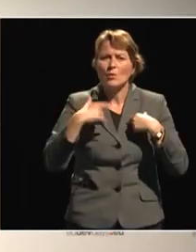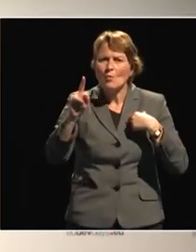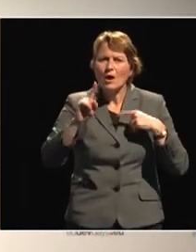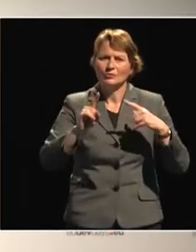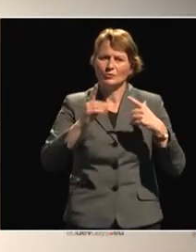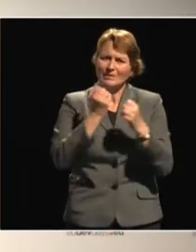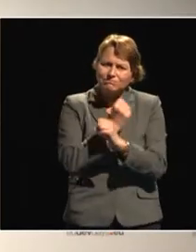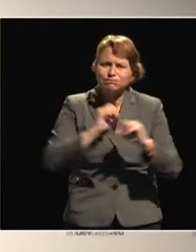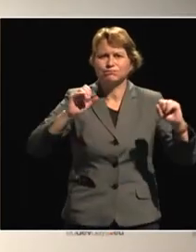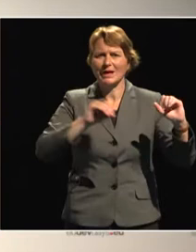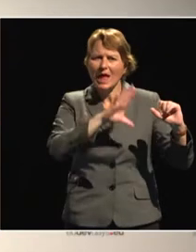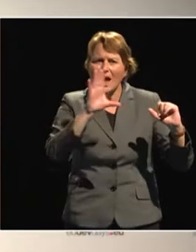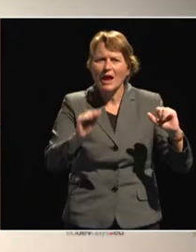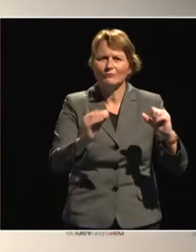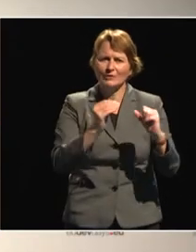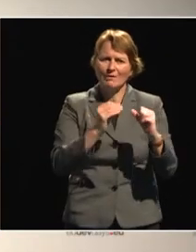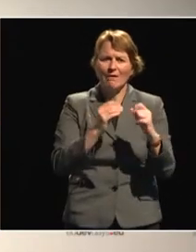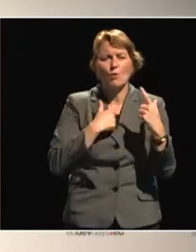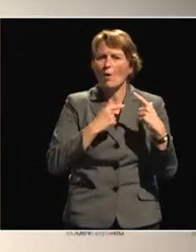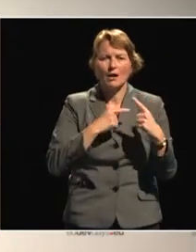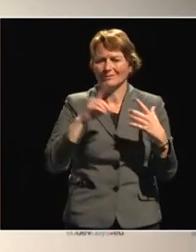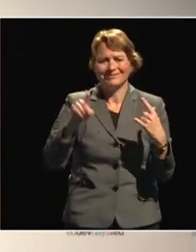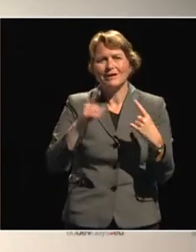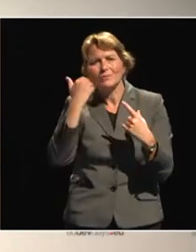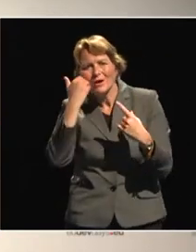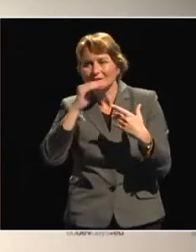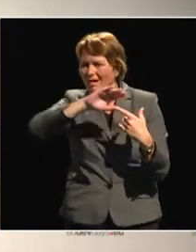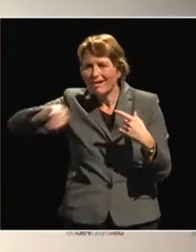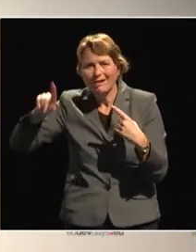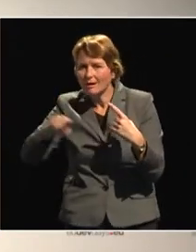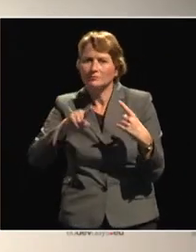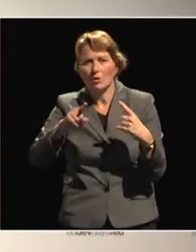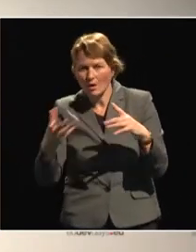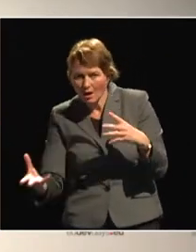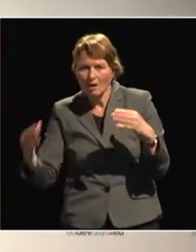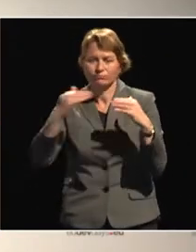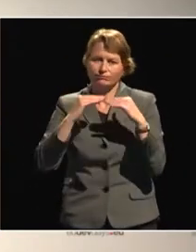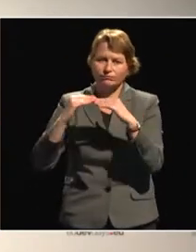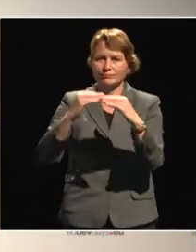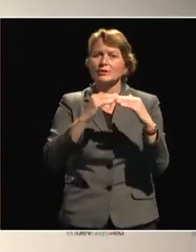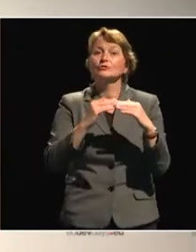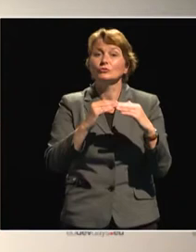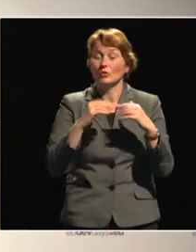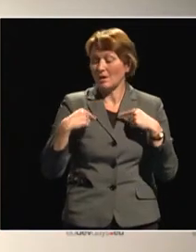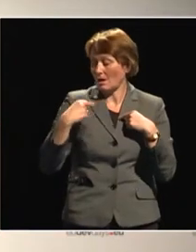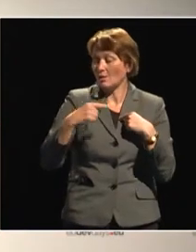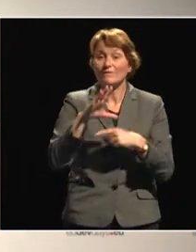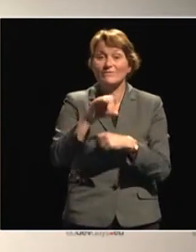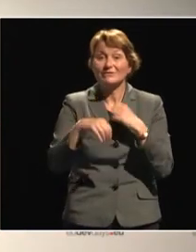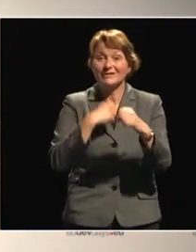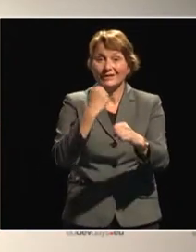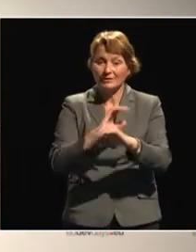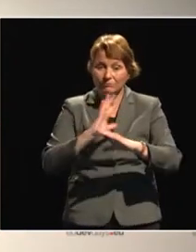all this. So it was another era. So 50 years after the existence of African Union, we want to go into the development.